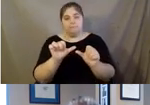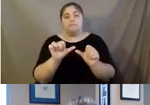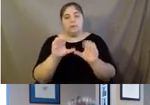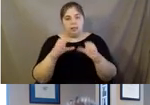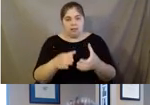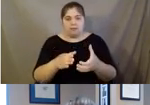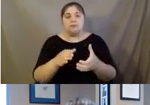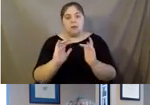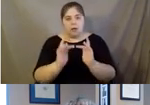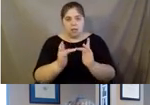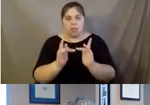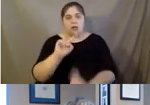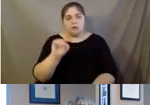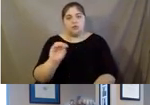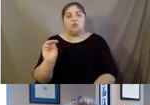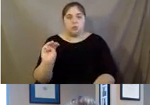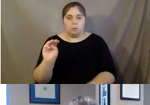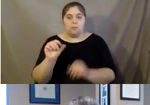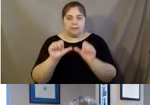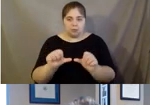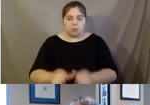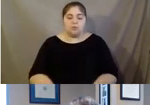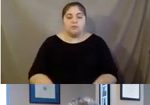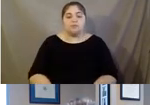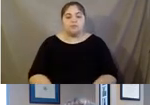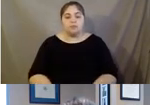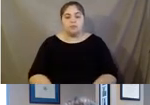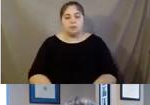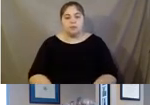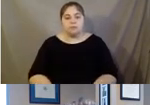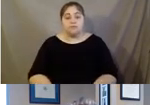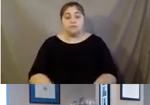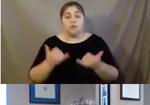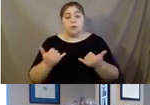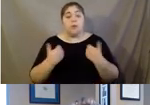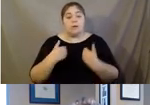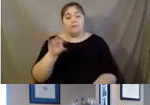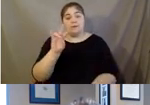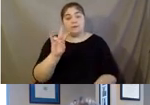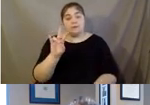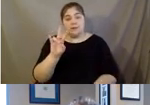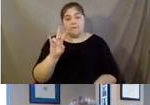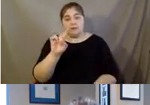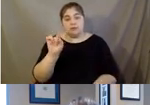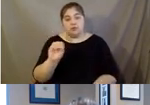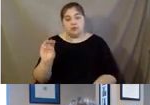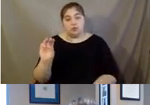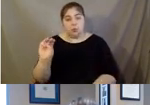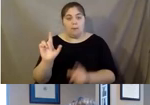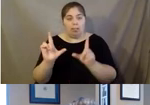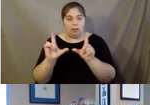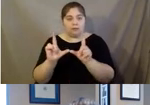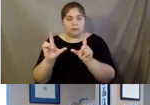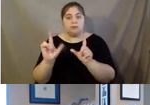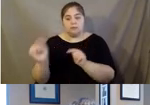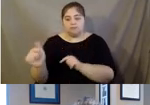in an online Zoom format as well. So, we have currently seven Zoom licenses that we juggle around to manage all